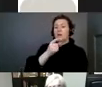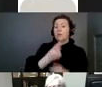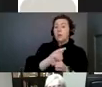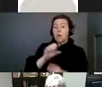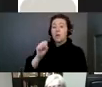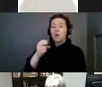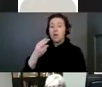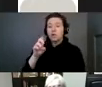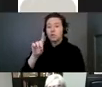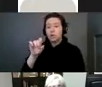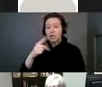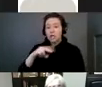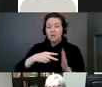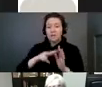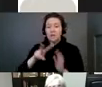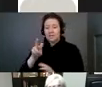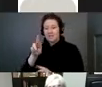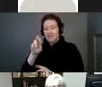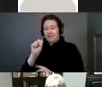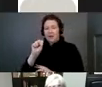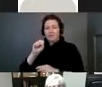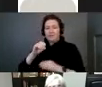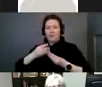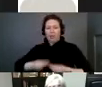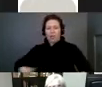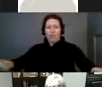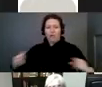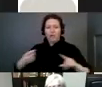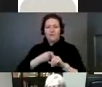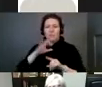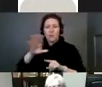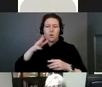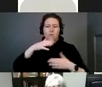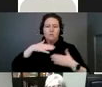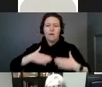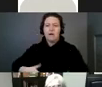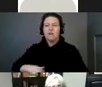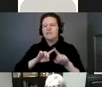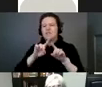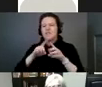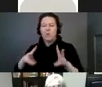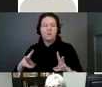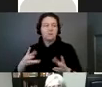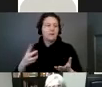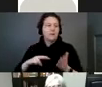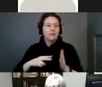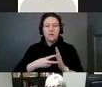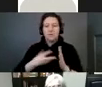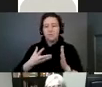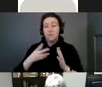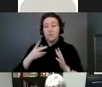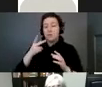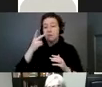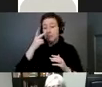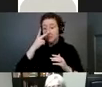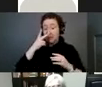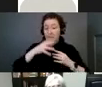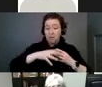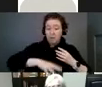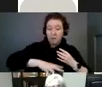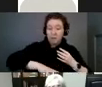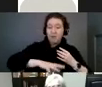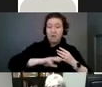virus is leaving your body some way. So that can be through urine. That can be through saliva.